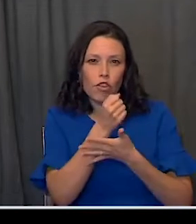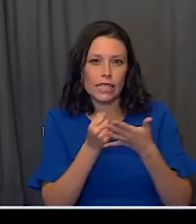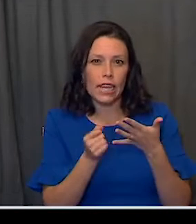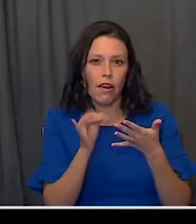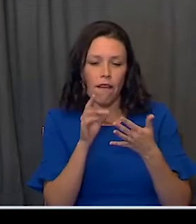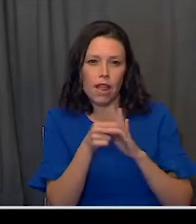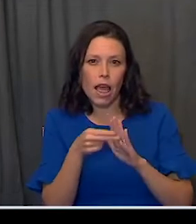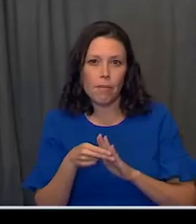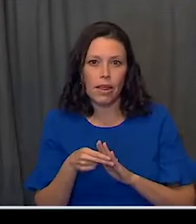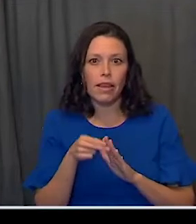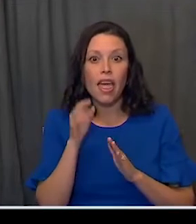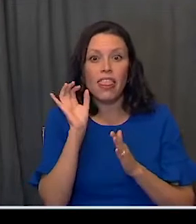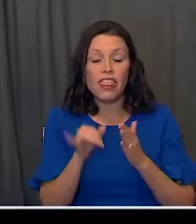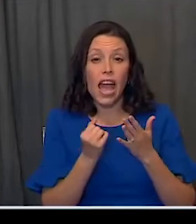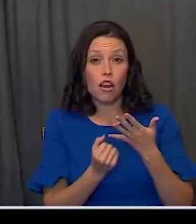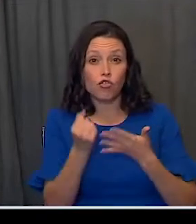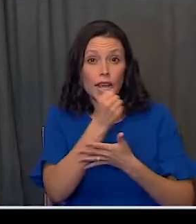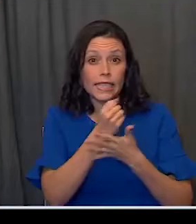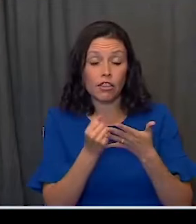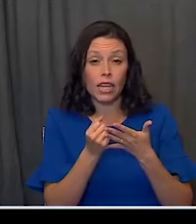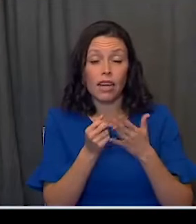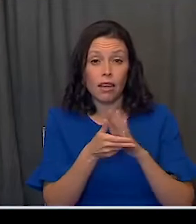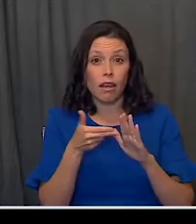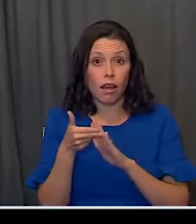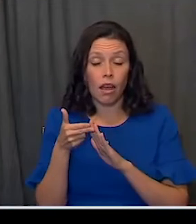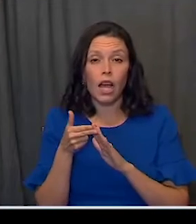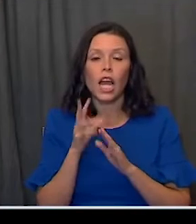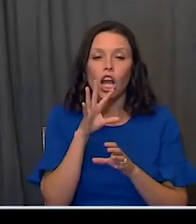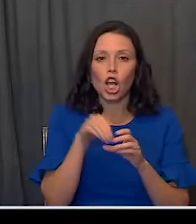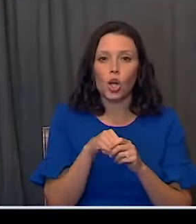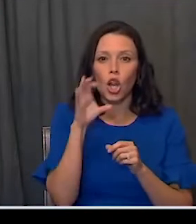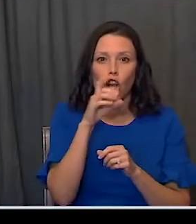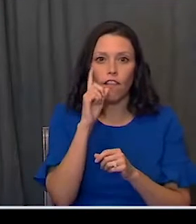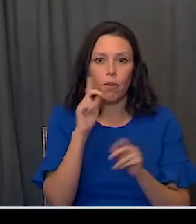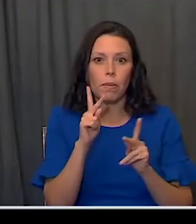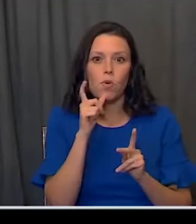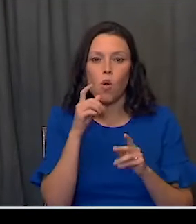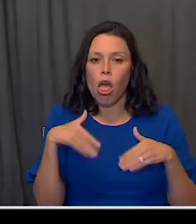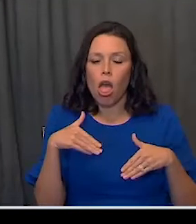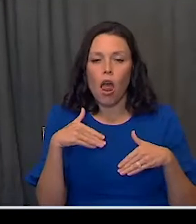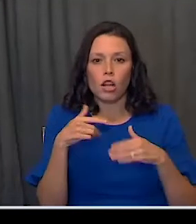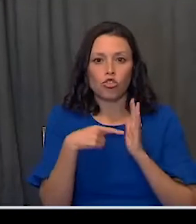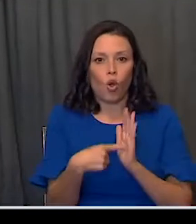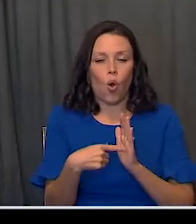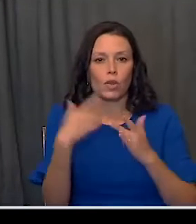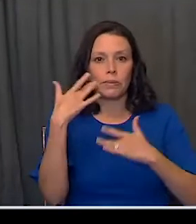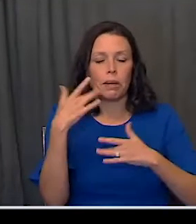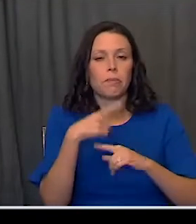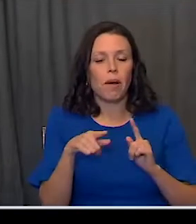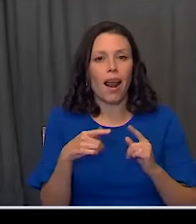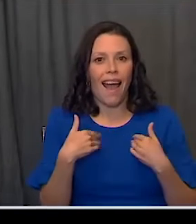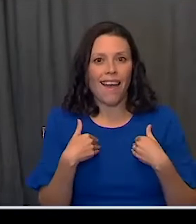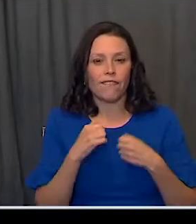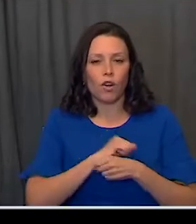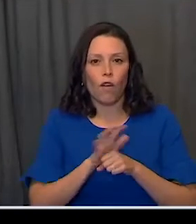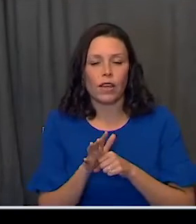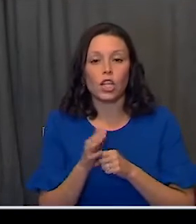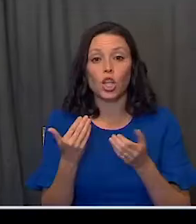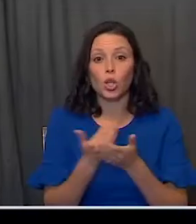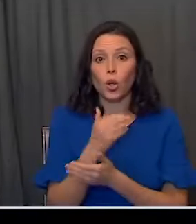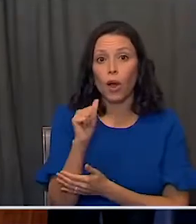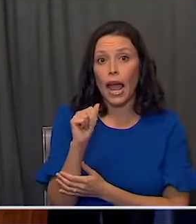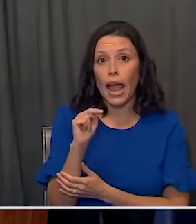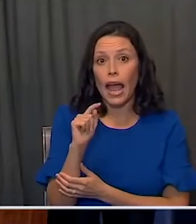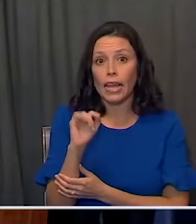part of that gating criteria included looking for asymptomatic cases. With these new antigen tests,